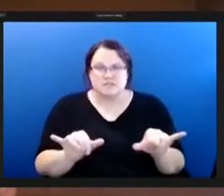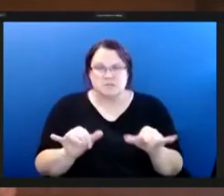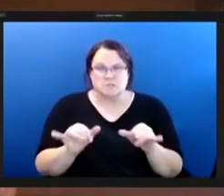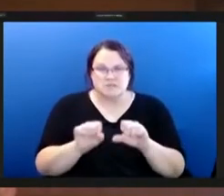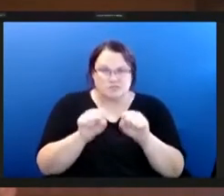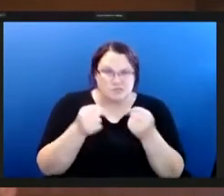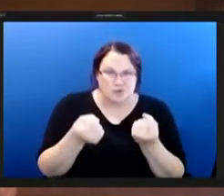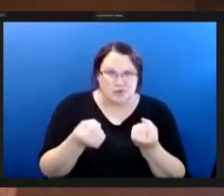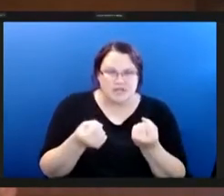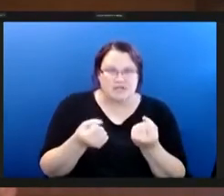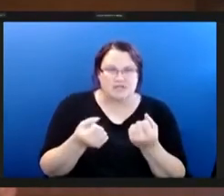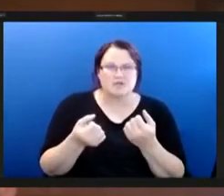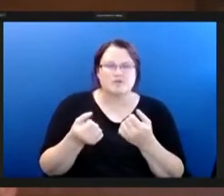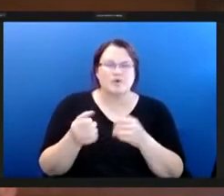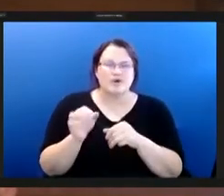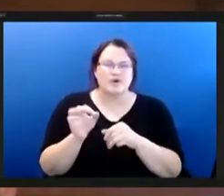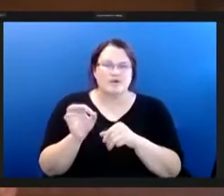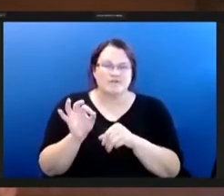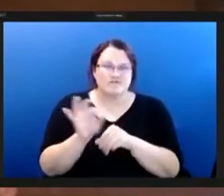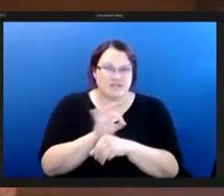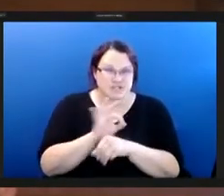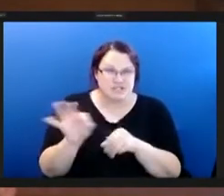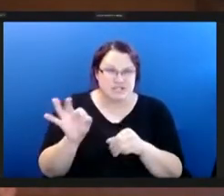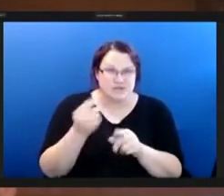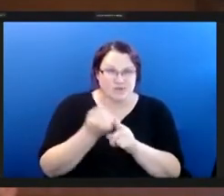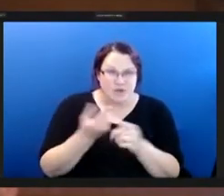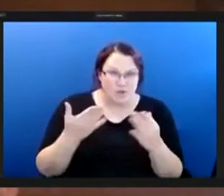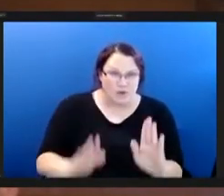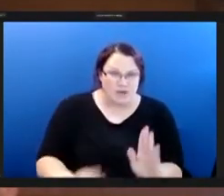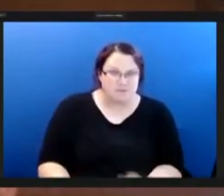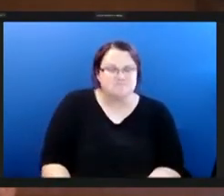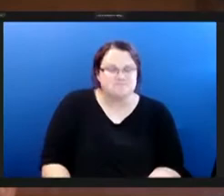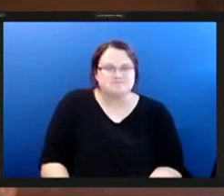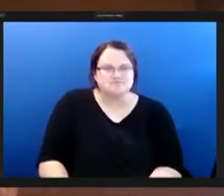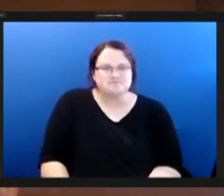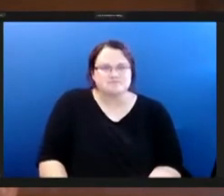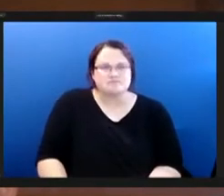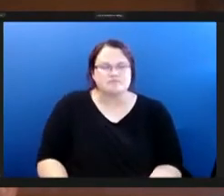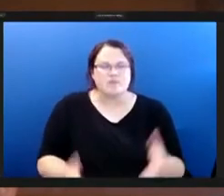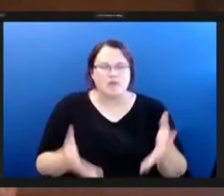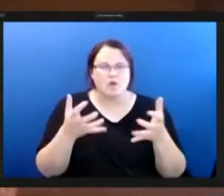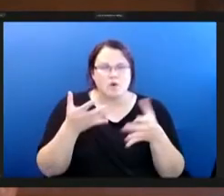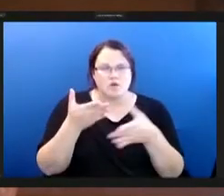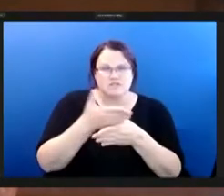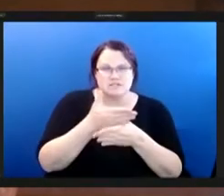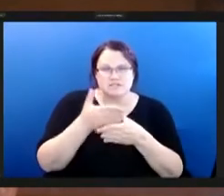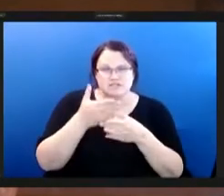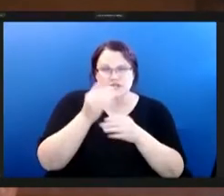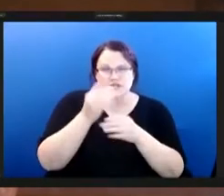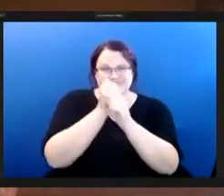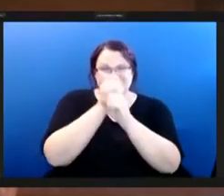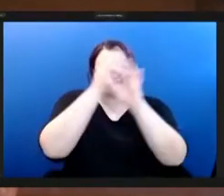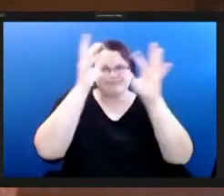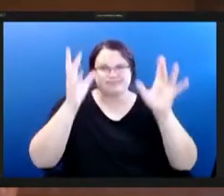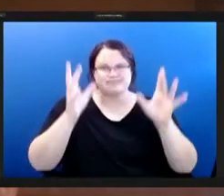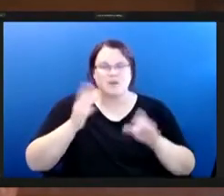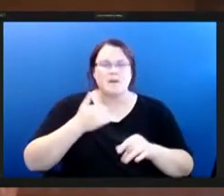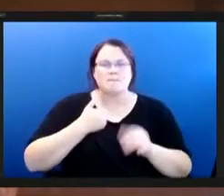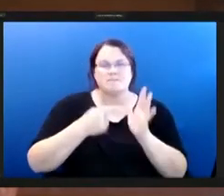functioning as planned i am here to share a vision i.e my suggestion